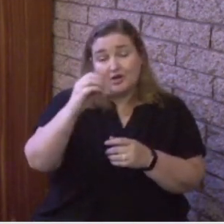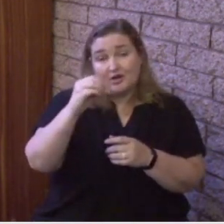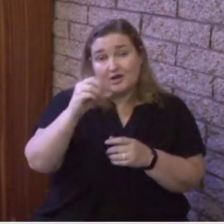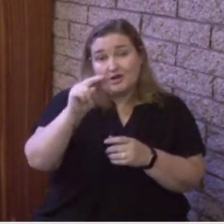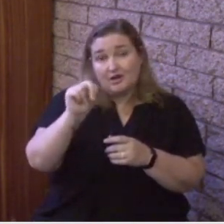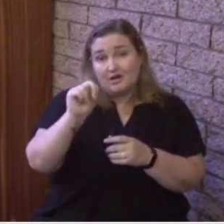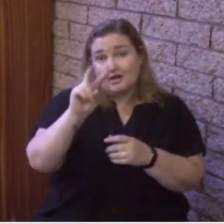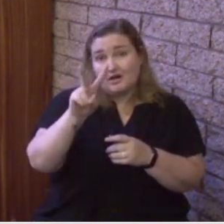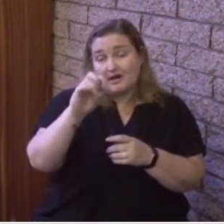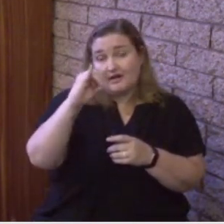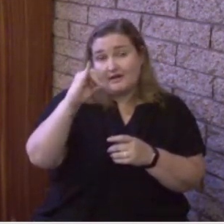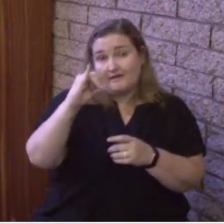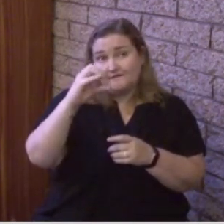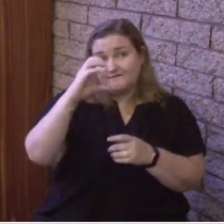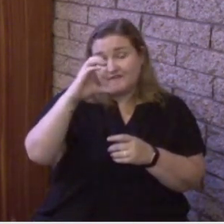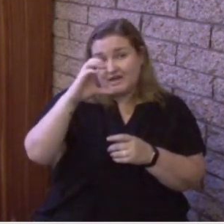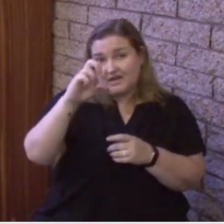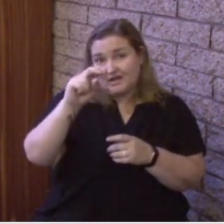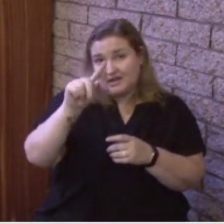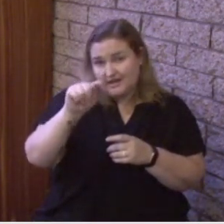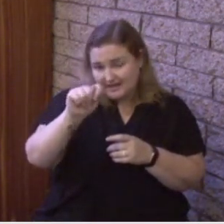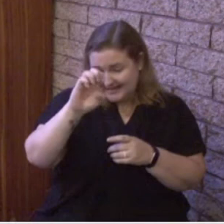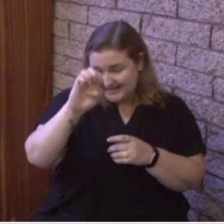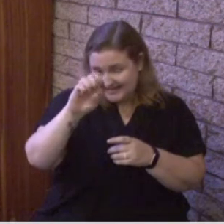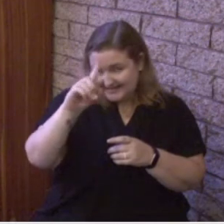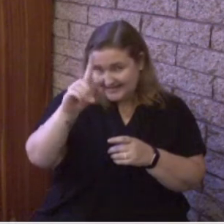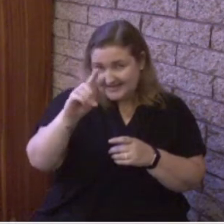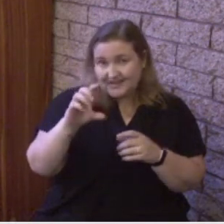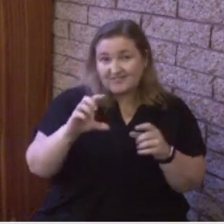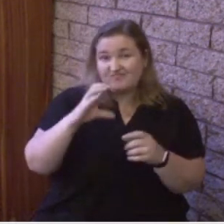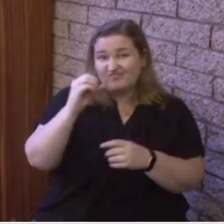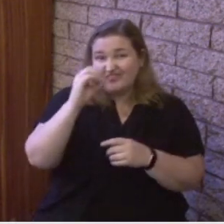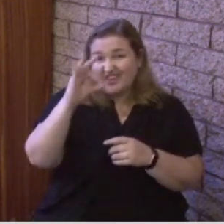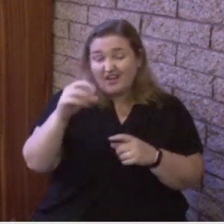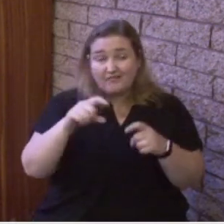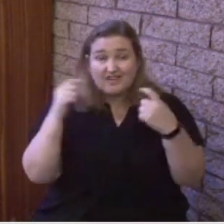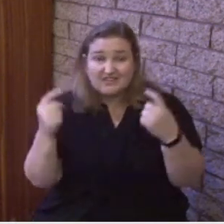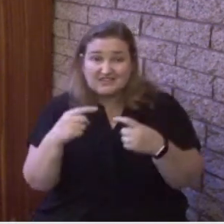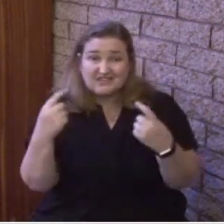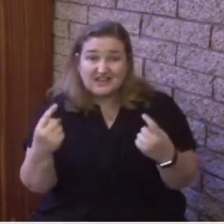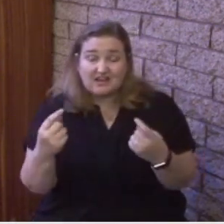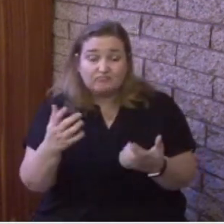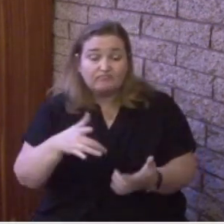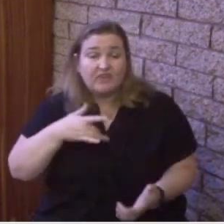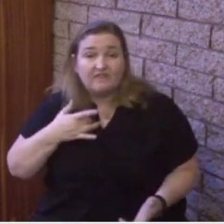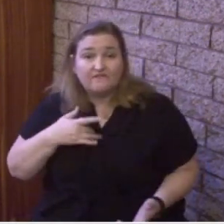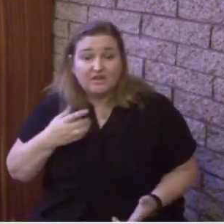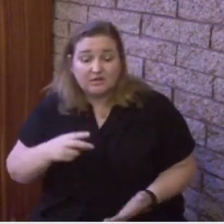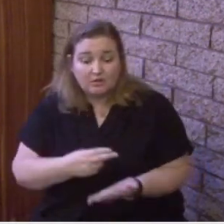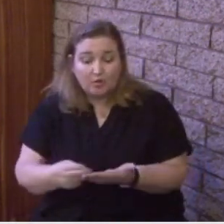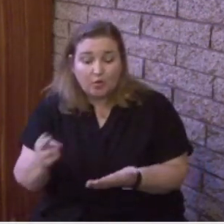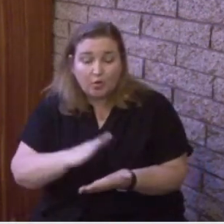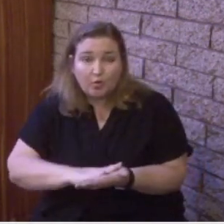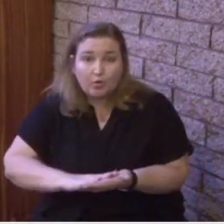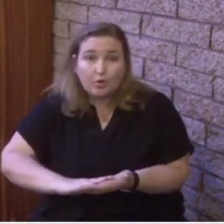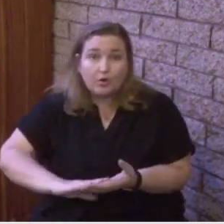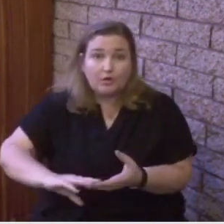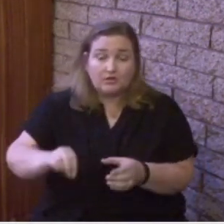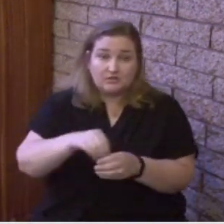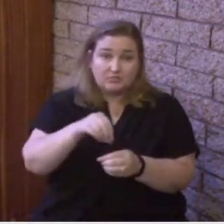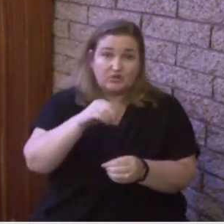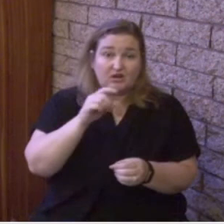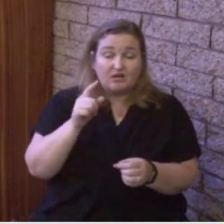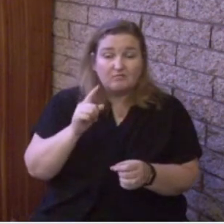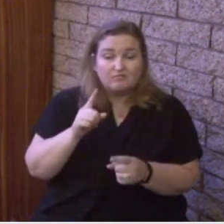Do you feel the Holy Spirit speaking to you and convicting you of the way you're living